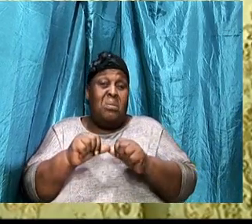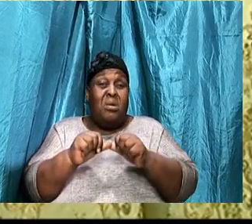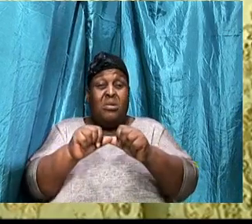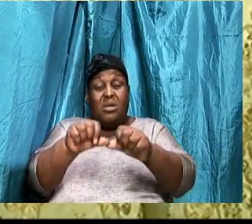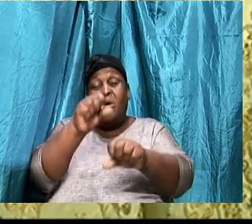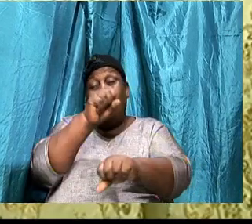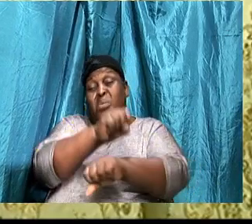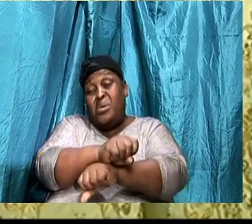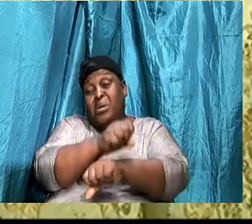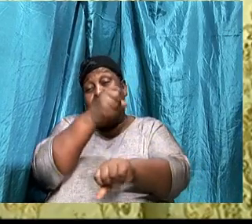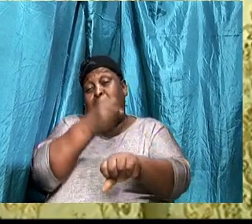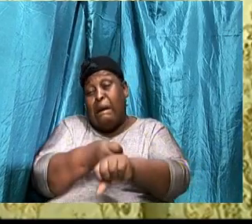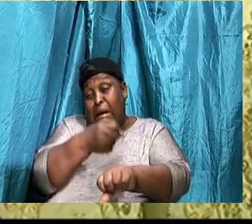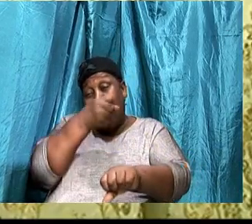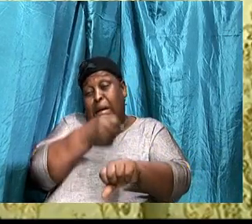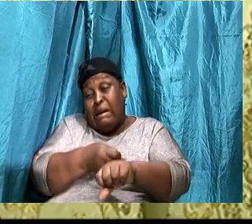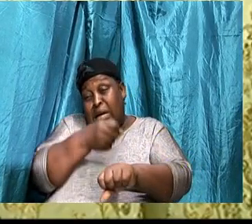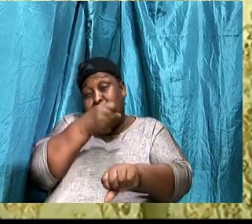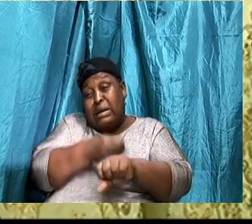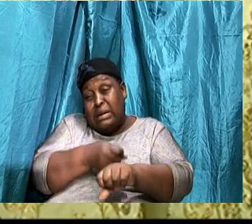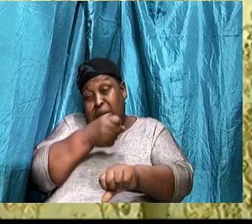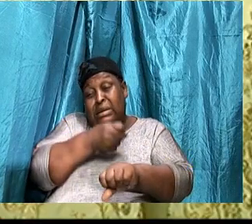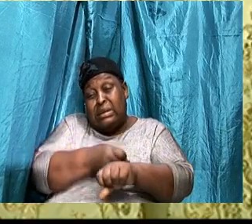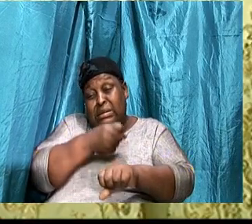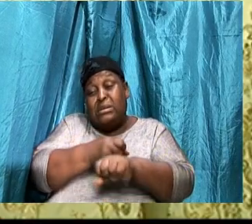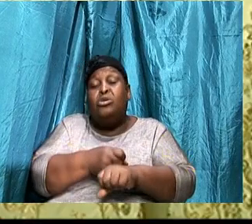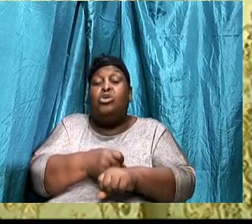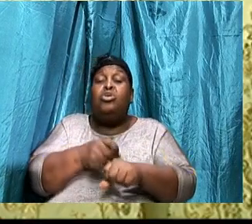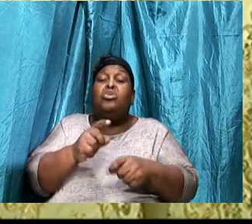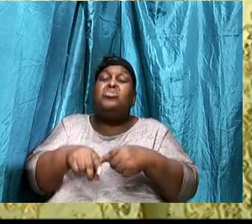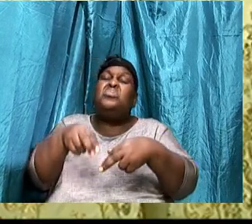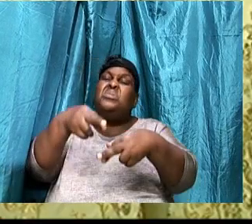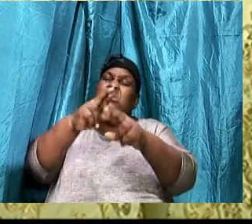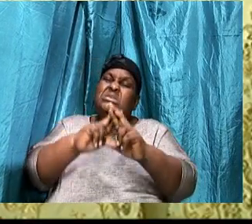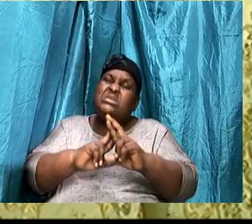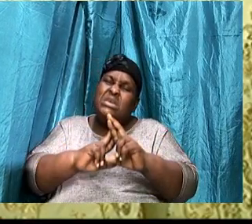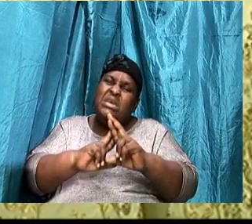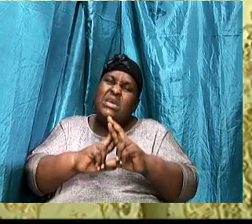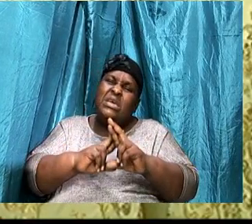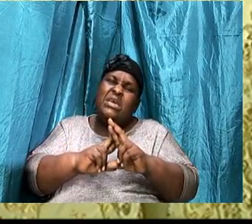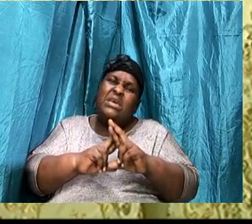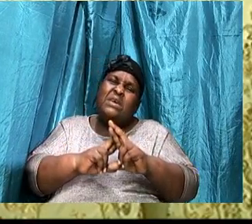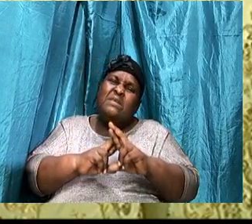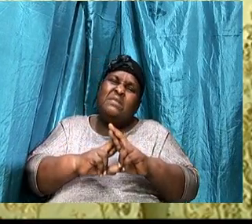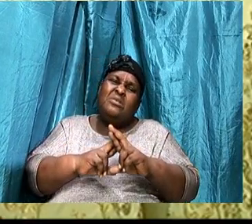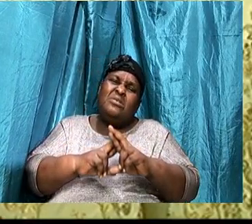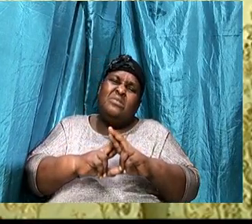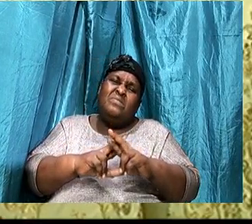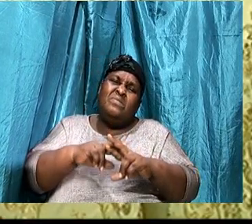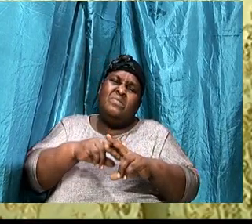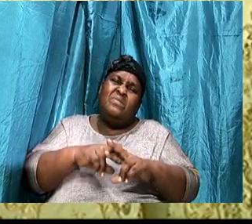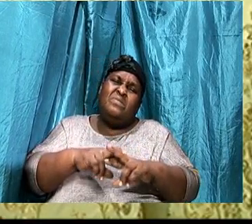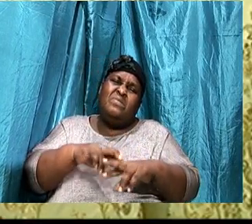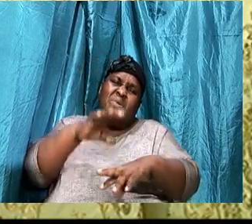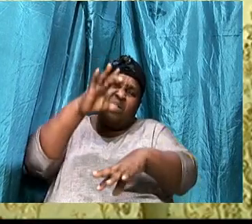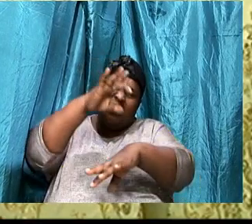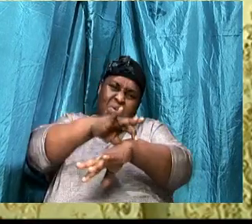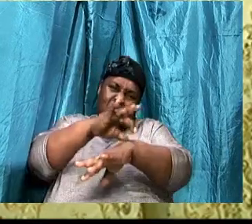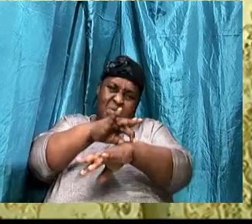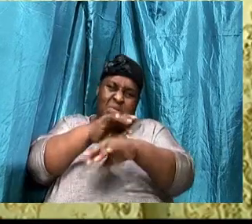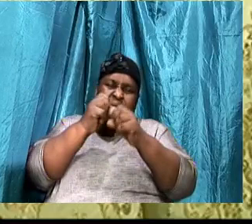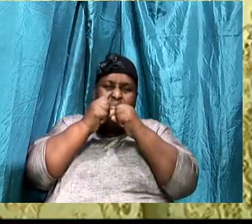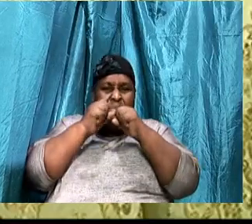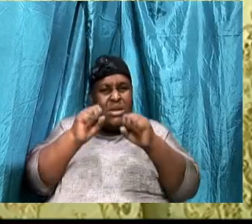of, Toing the line, Instead of, Staying on this side, Of the line, We go over, On the other side, Of the line, Over the enemy side, To